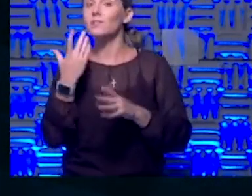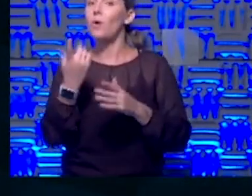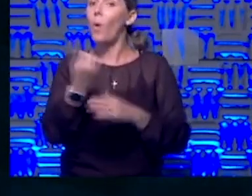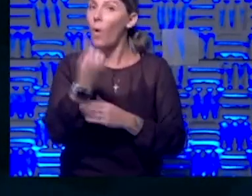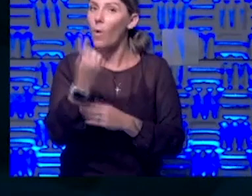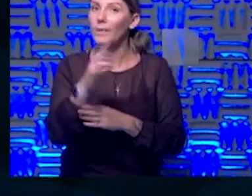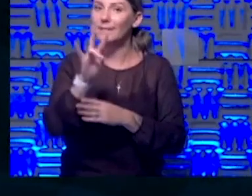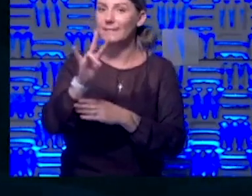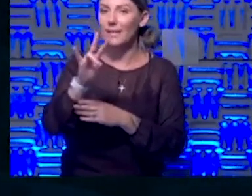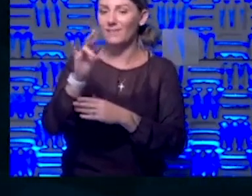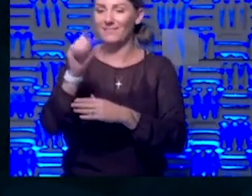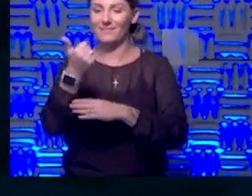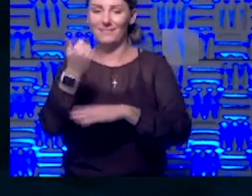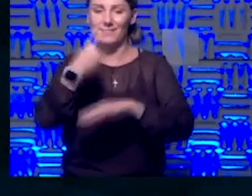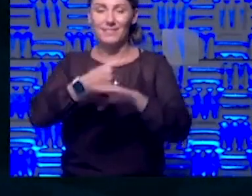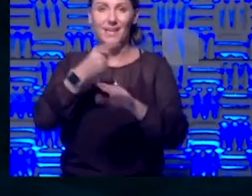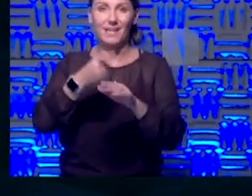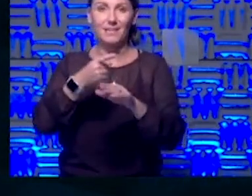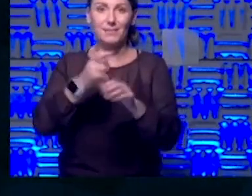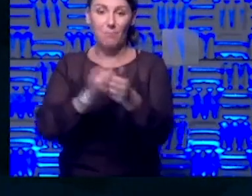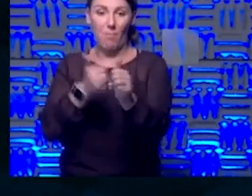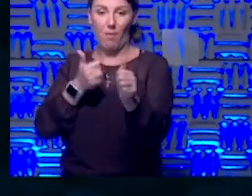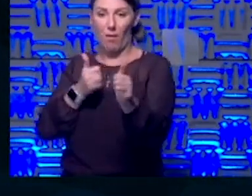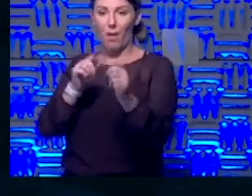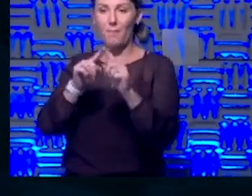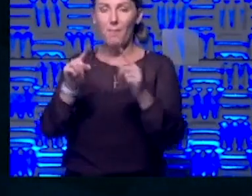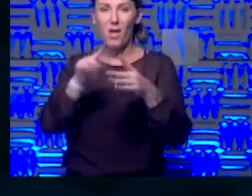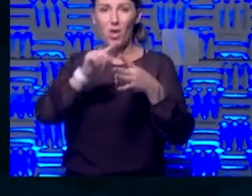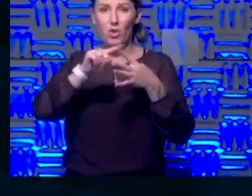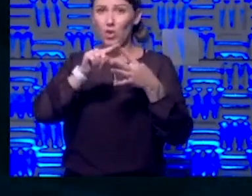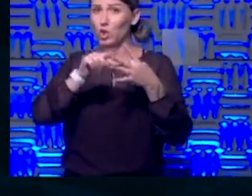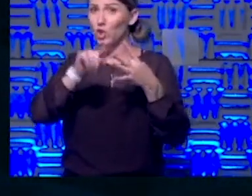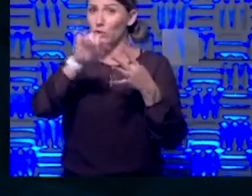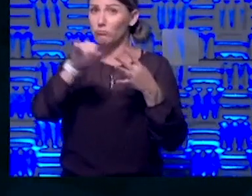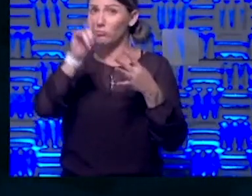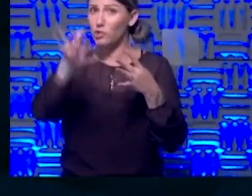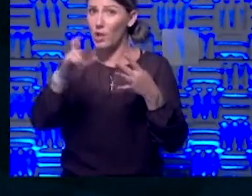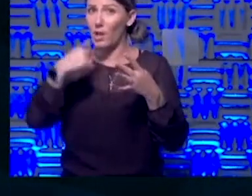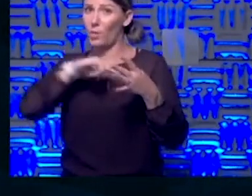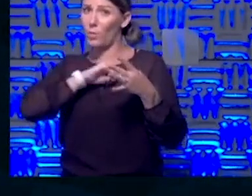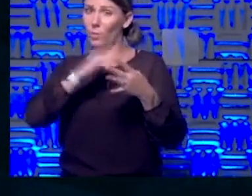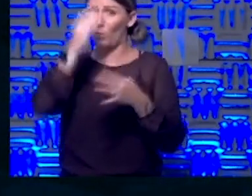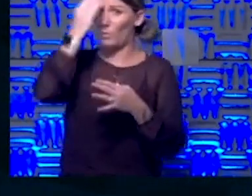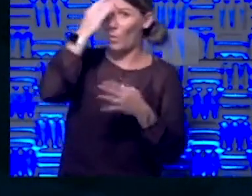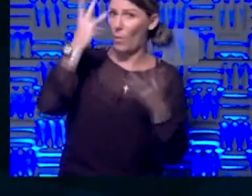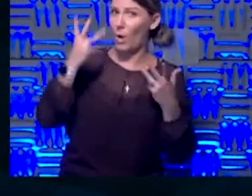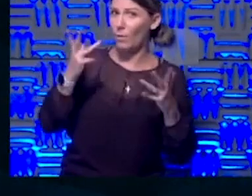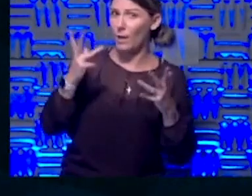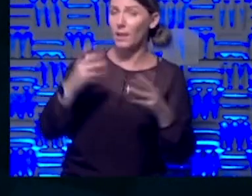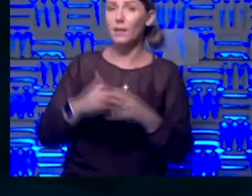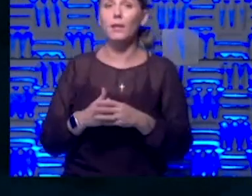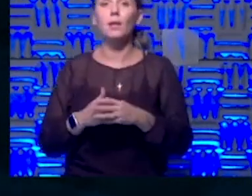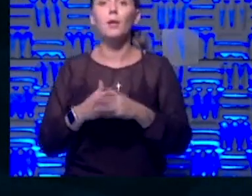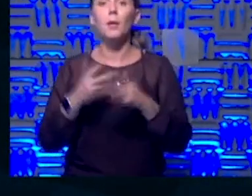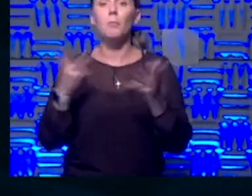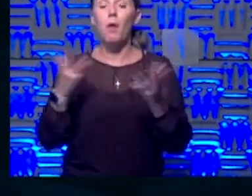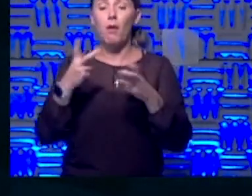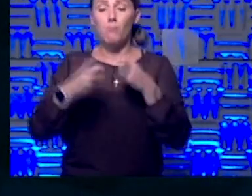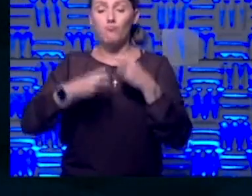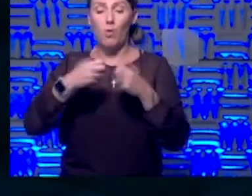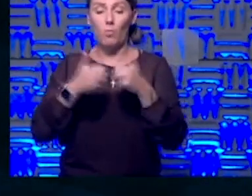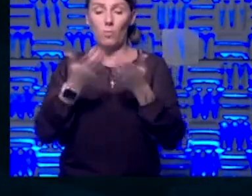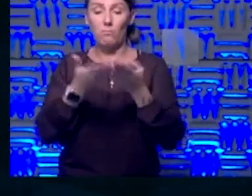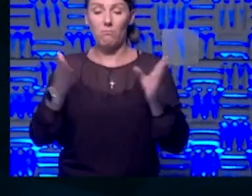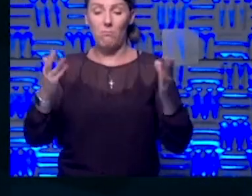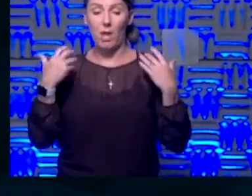behind, but if you're saying that that's from early July, we would have already picked up on it if that was the case. The problem in public health is you'll get